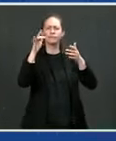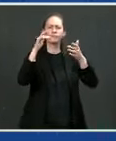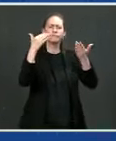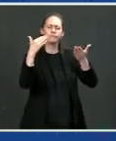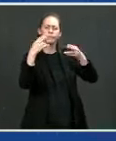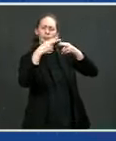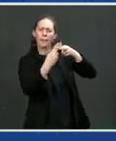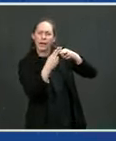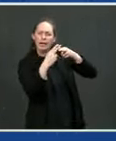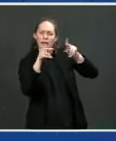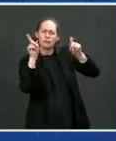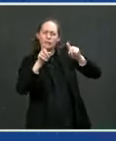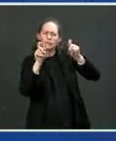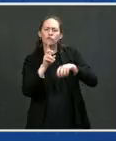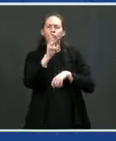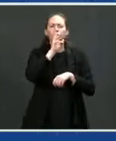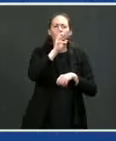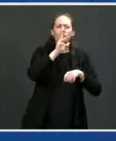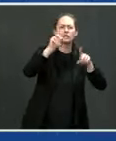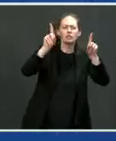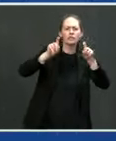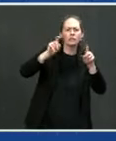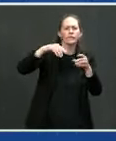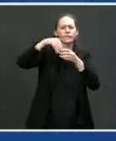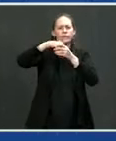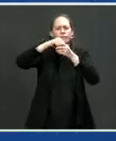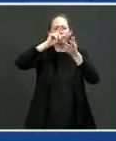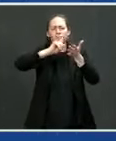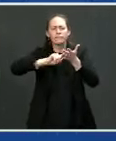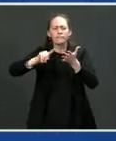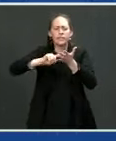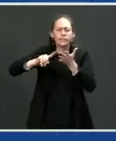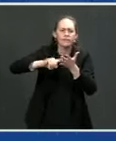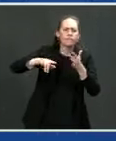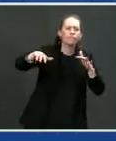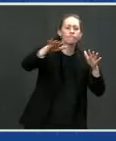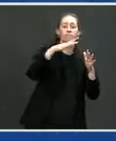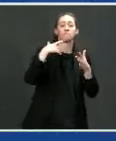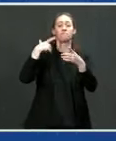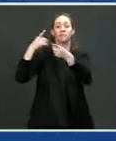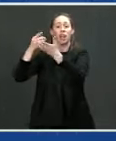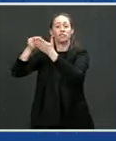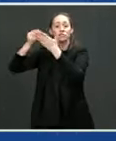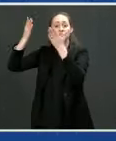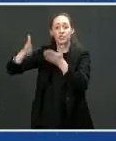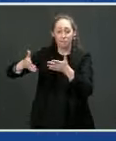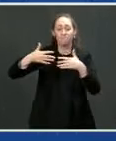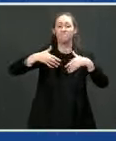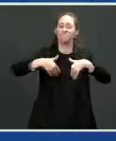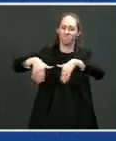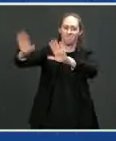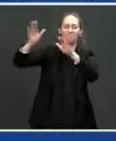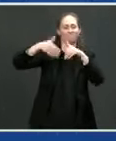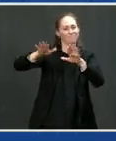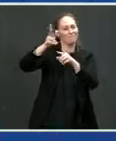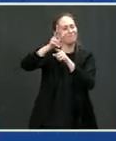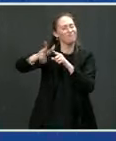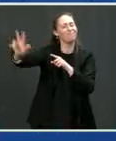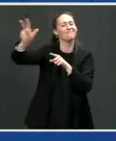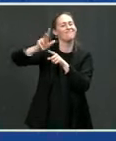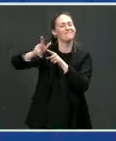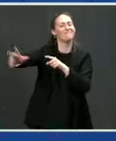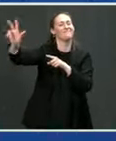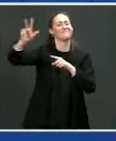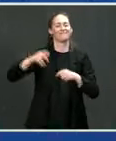like I said earlier. And then we interface with the customer. And it's ready for the customer to buy off on it. And it's ready to go, sir.